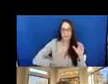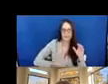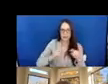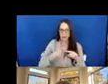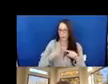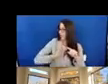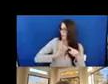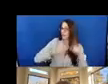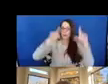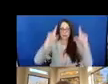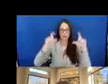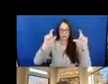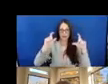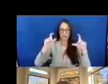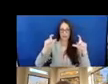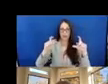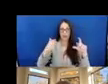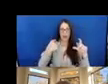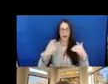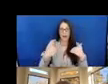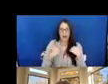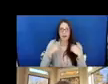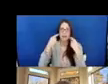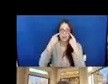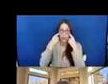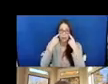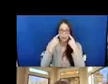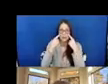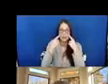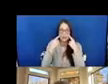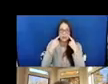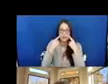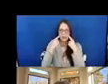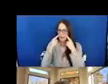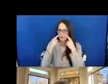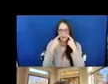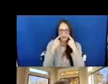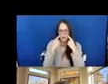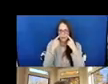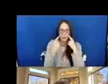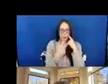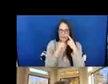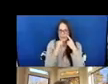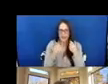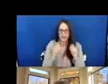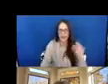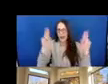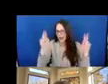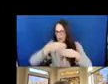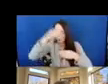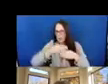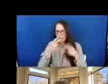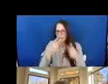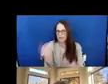picture, there were tears on my cheeks. Um, and we did not try this window visit again. It was, uh, uh,